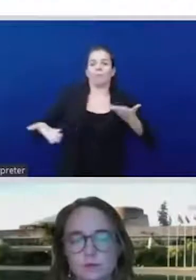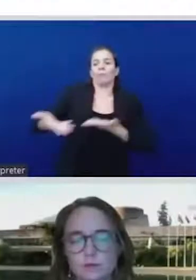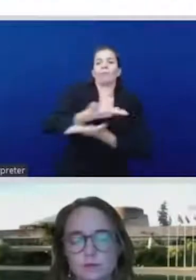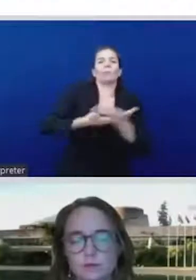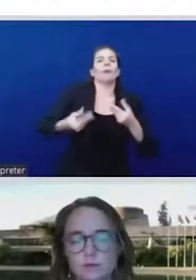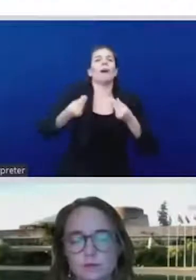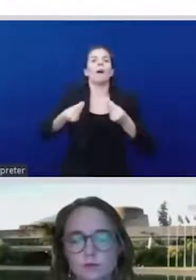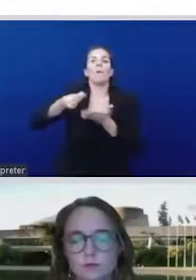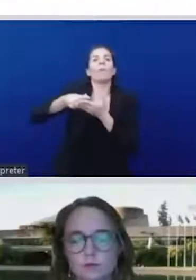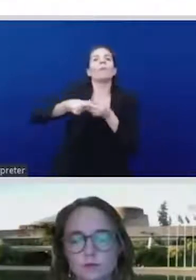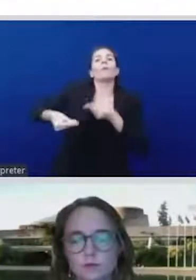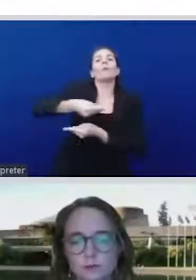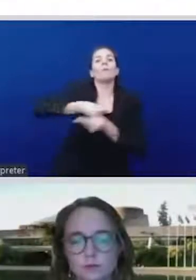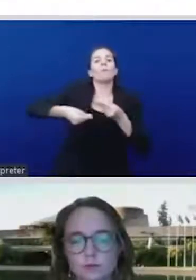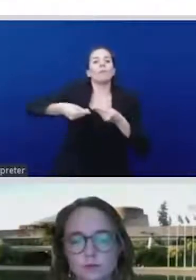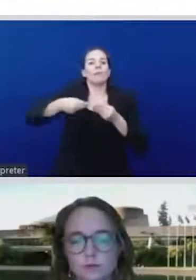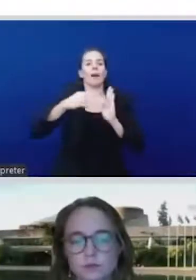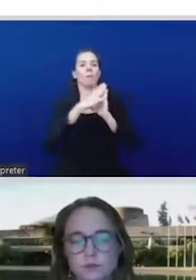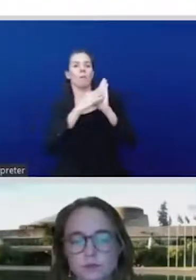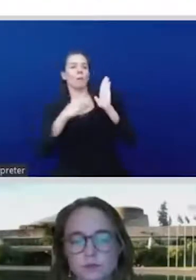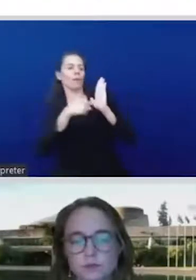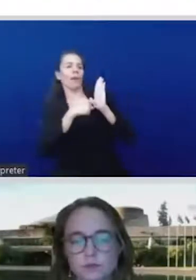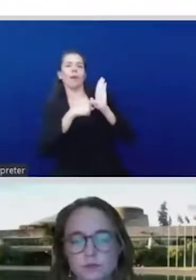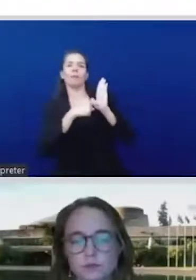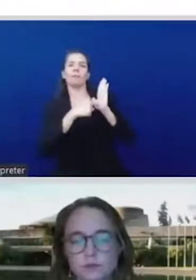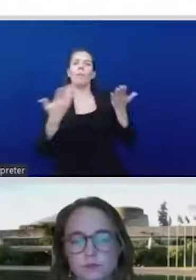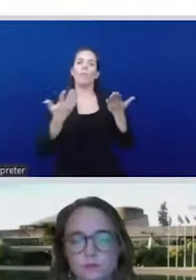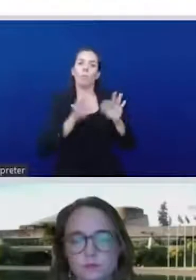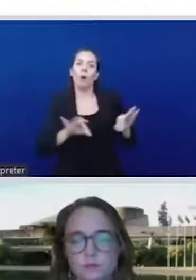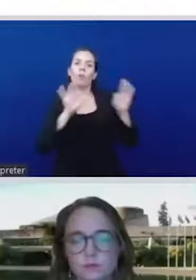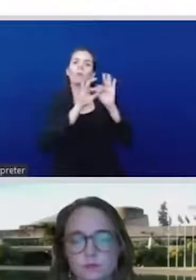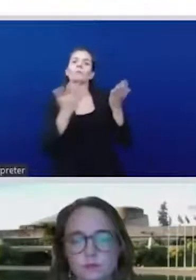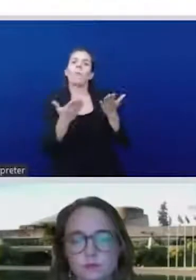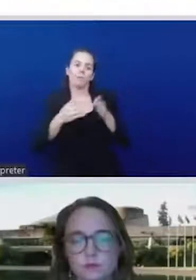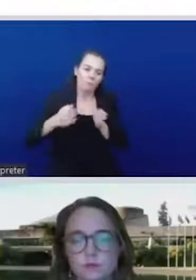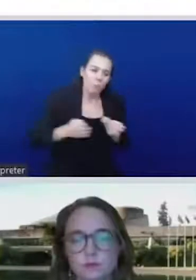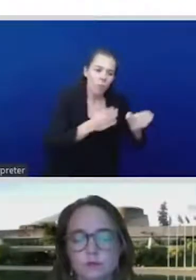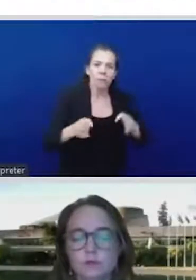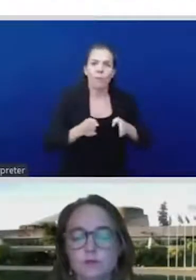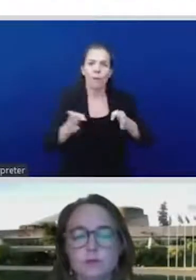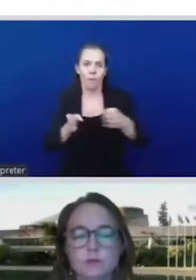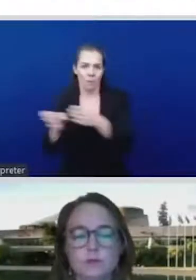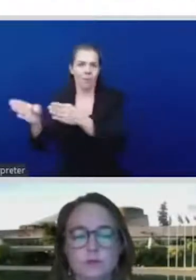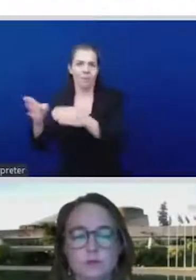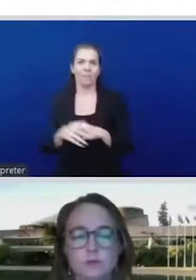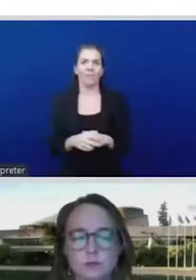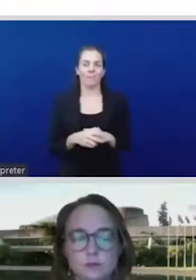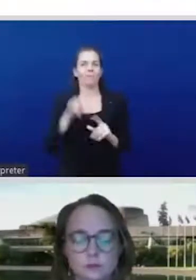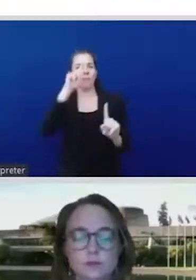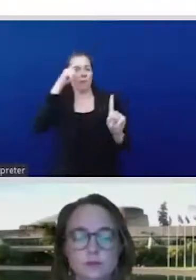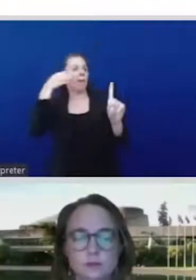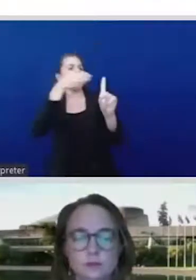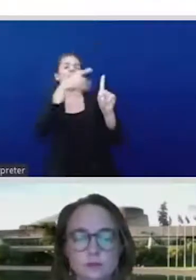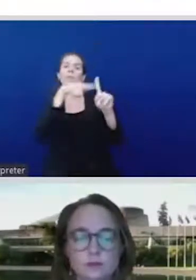things. The other thing is about the global value chain, another area that we've been told